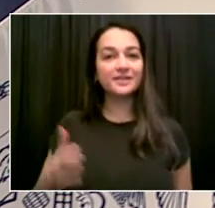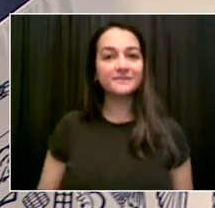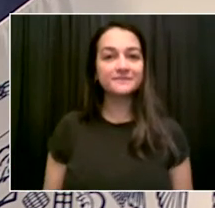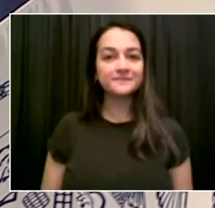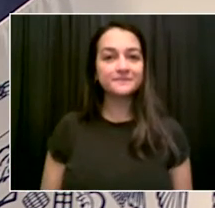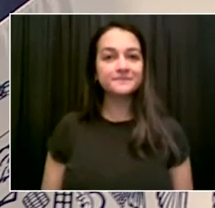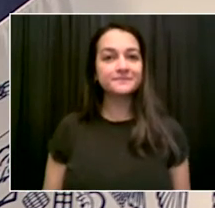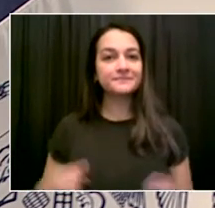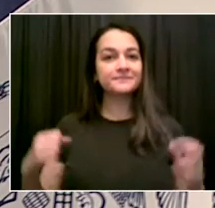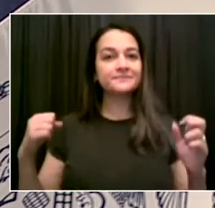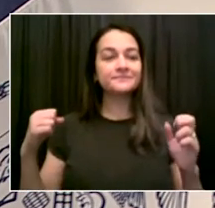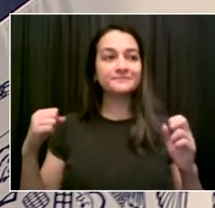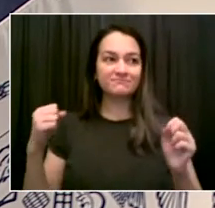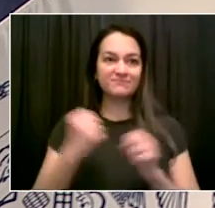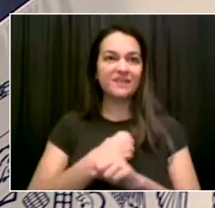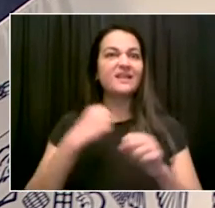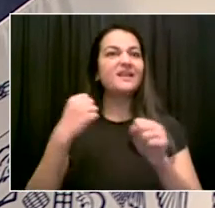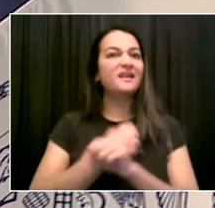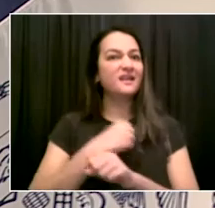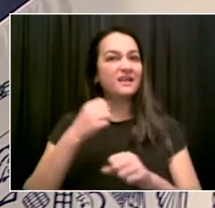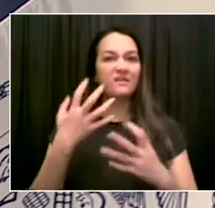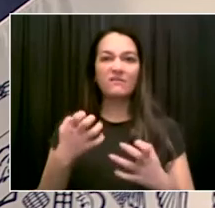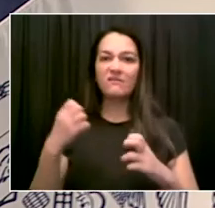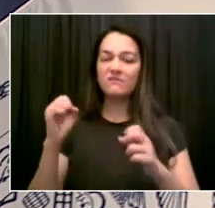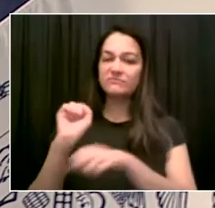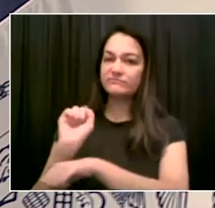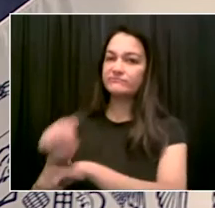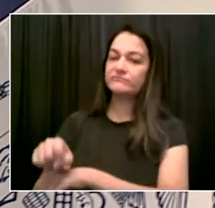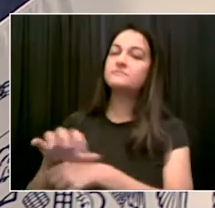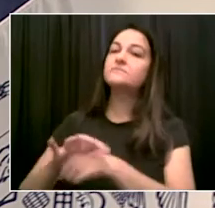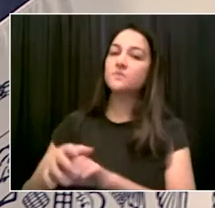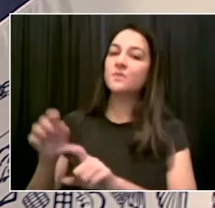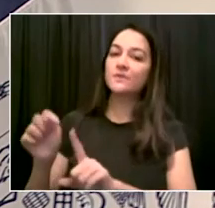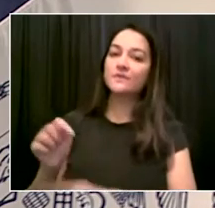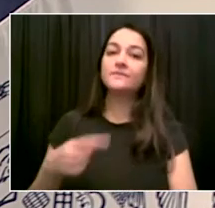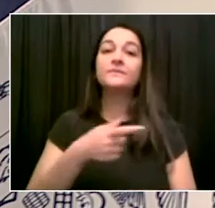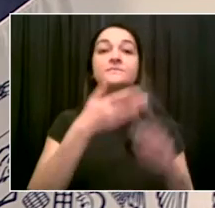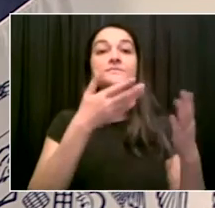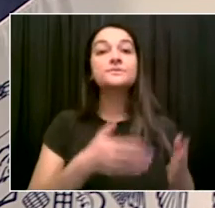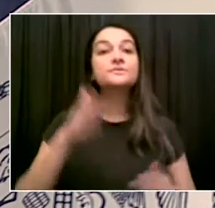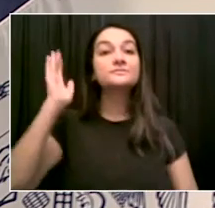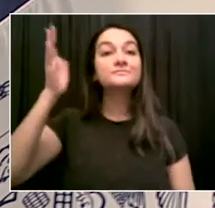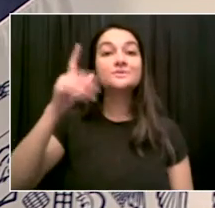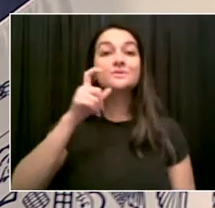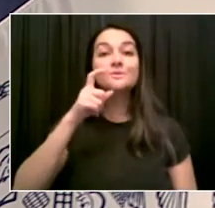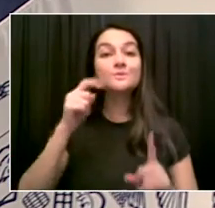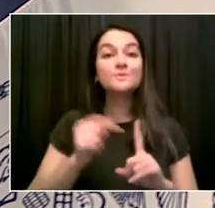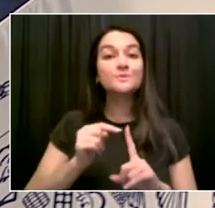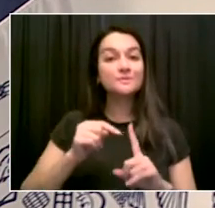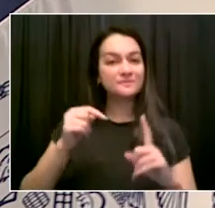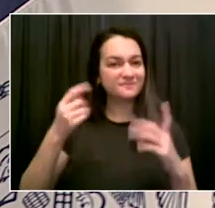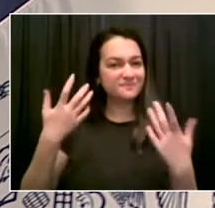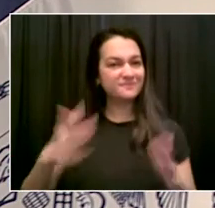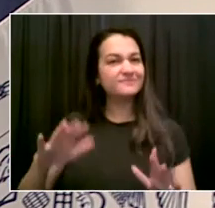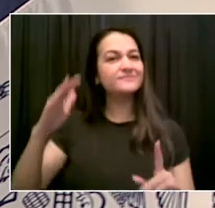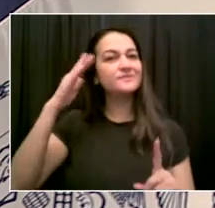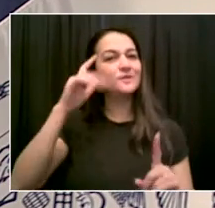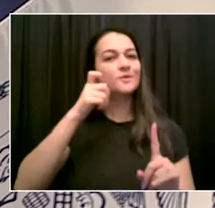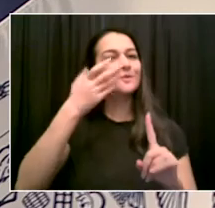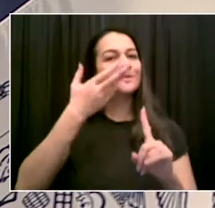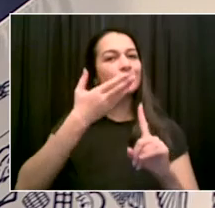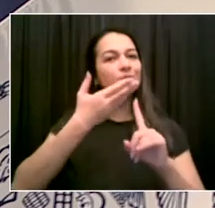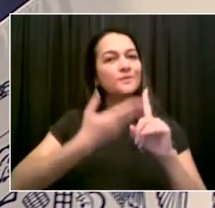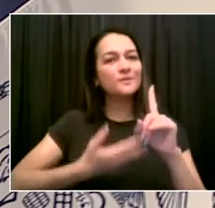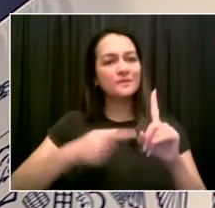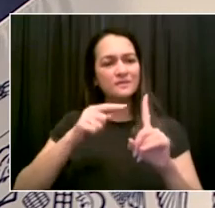someone who believes in taking this kind of measure because it's time to fight back hard and focus